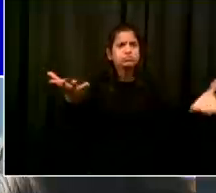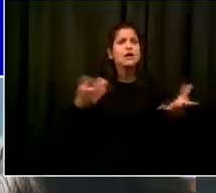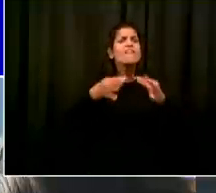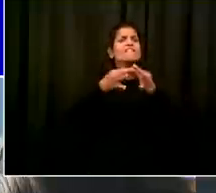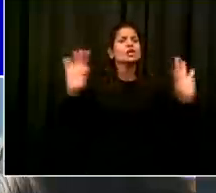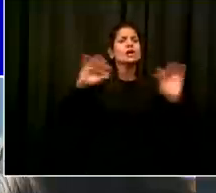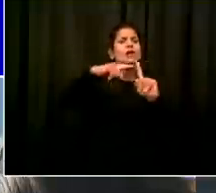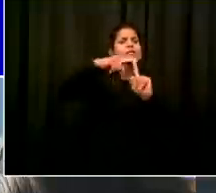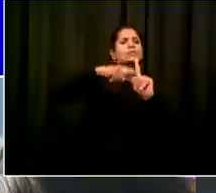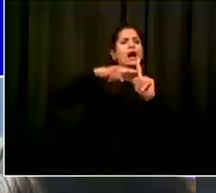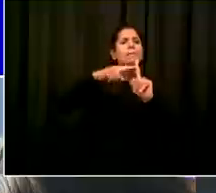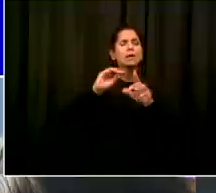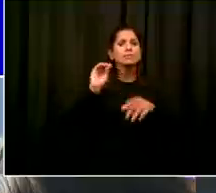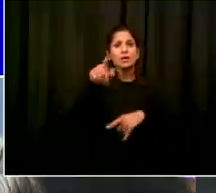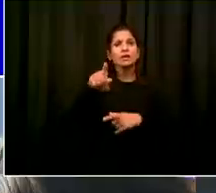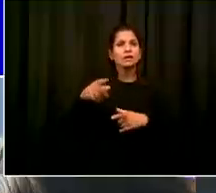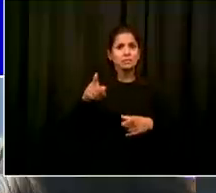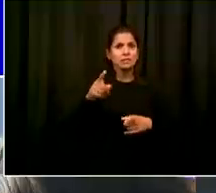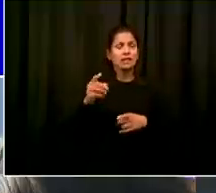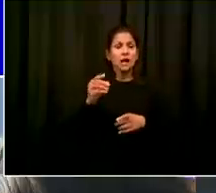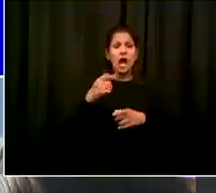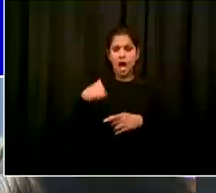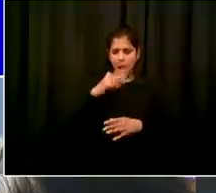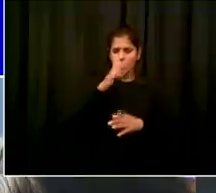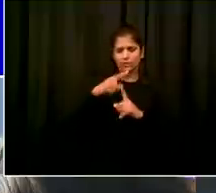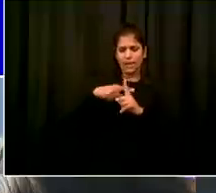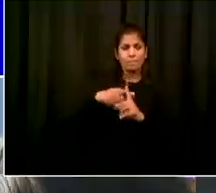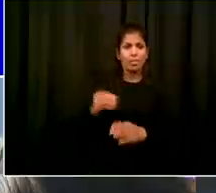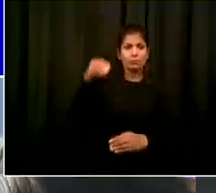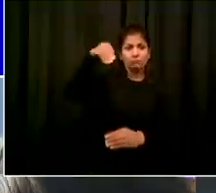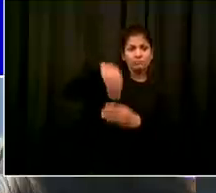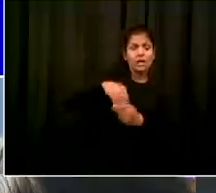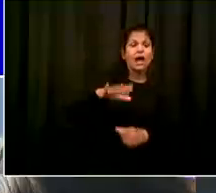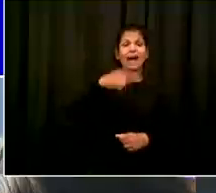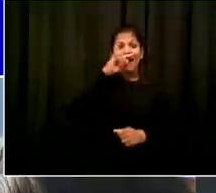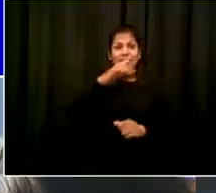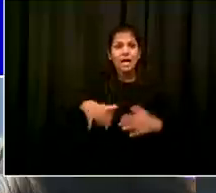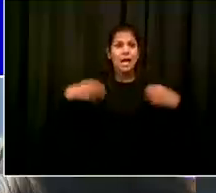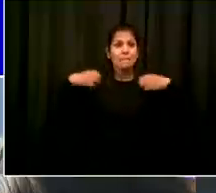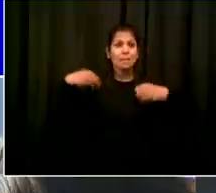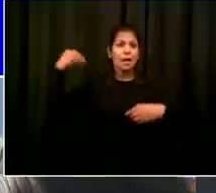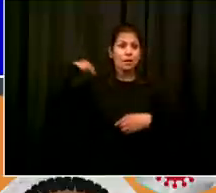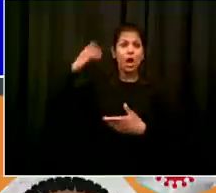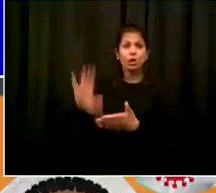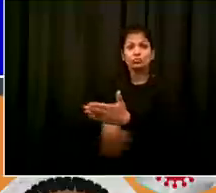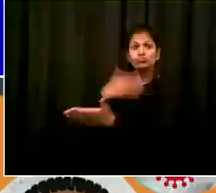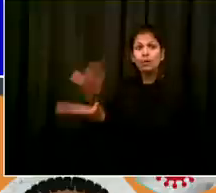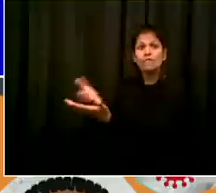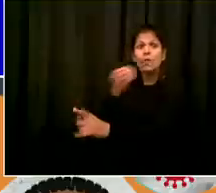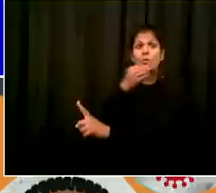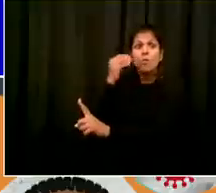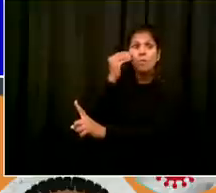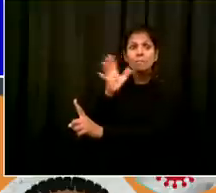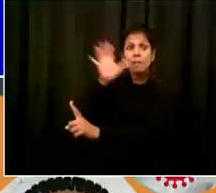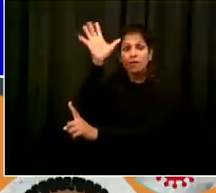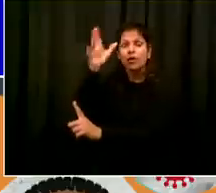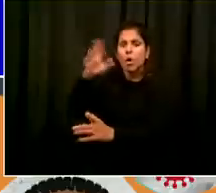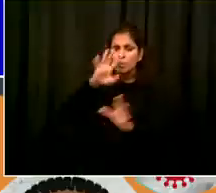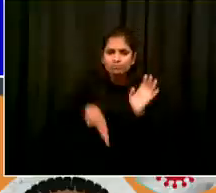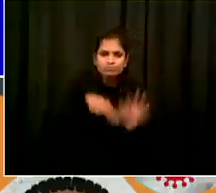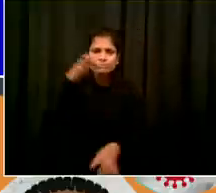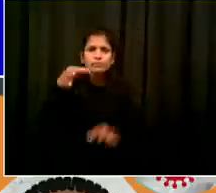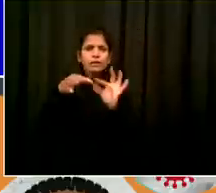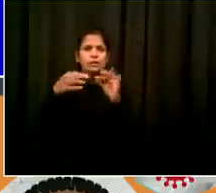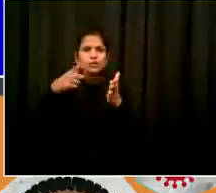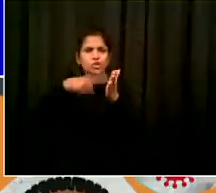very beginning what matters testing testing testing it makes all the difference so it is get tested Tuesday so I'm gonna remind everyone if you have